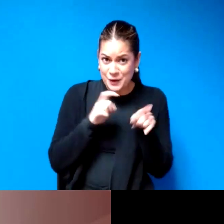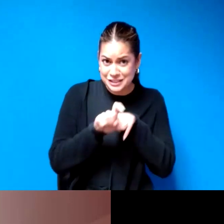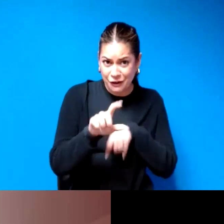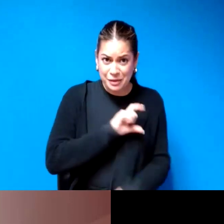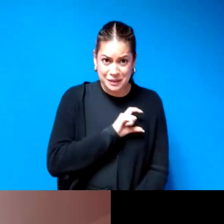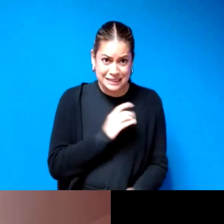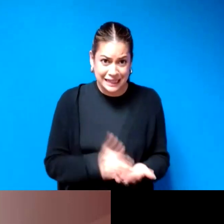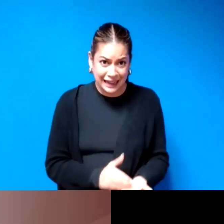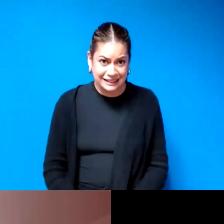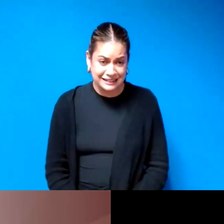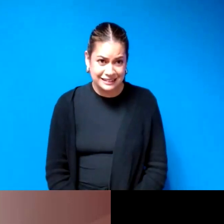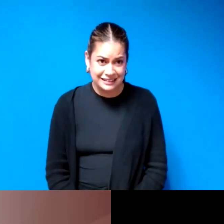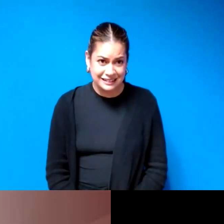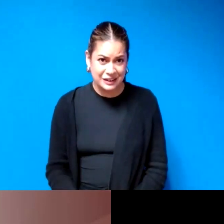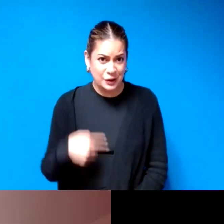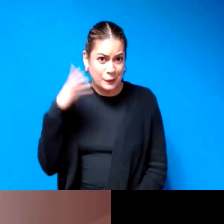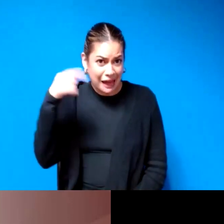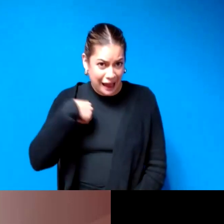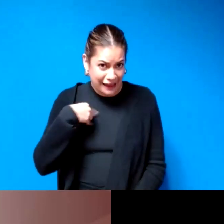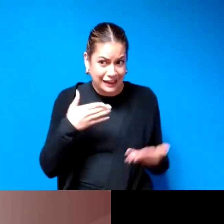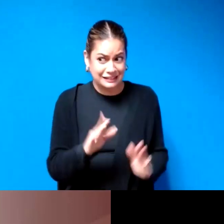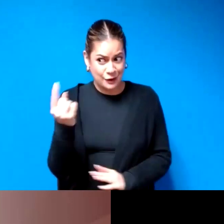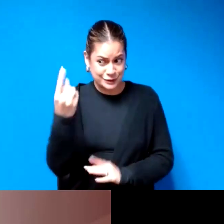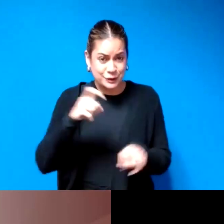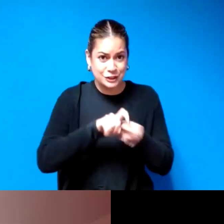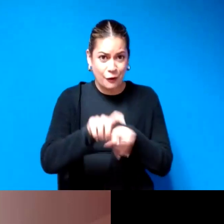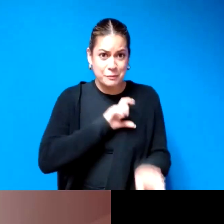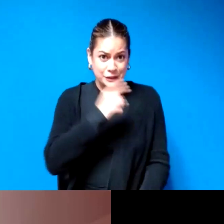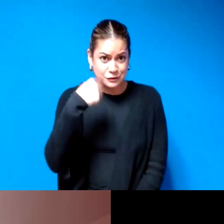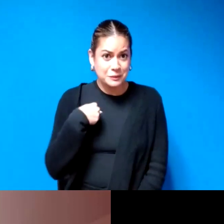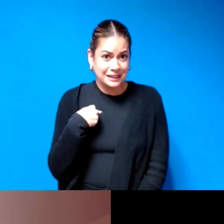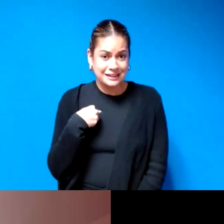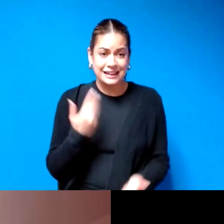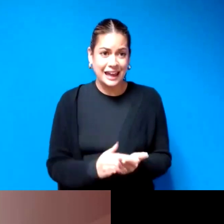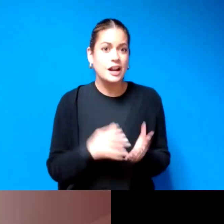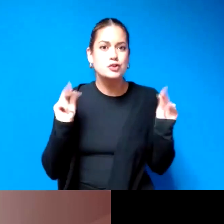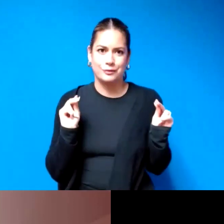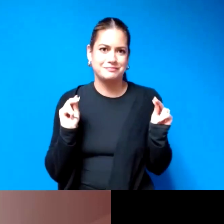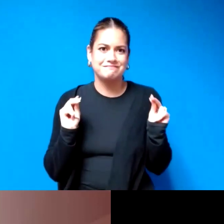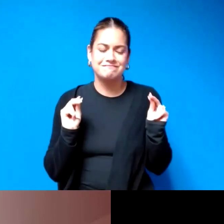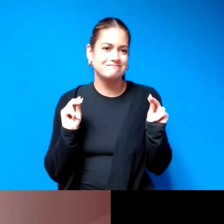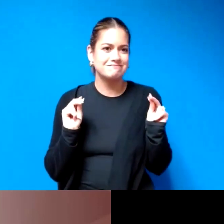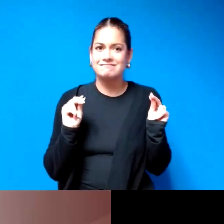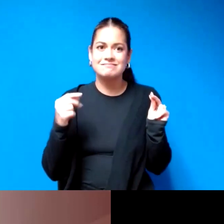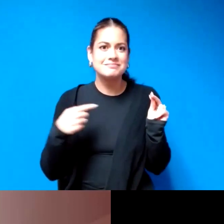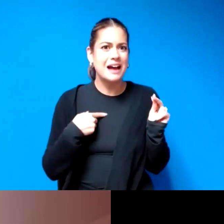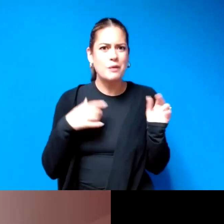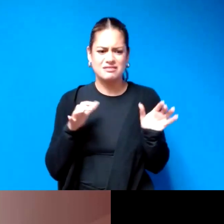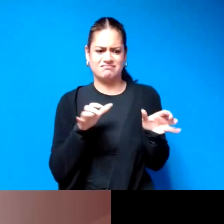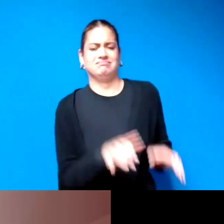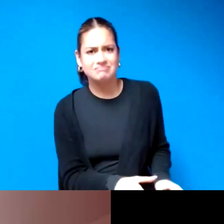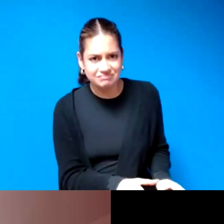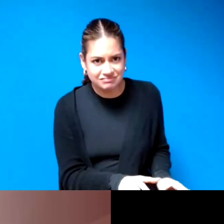police again do i will i allow someone to call the police on me again no i was held down